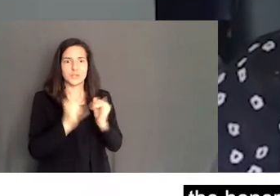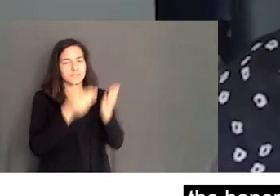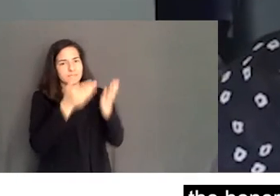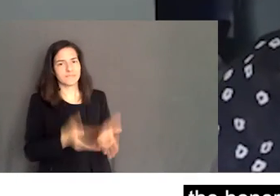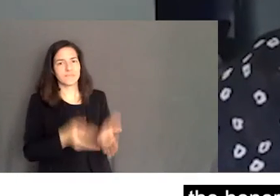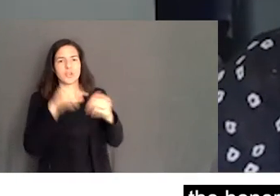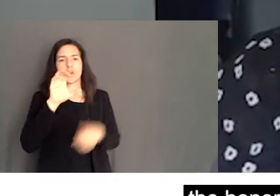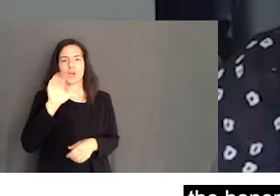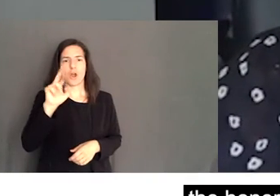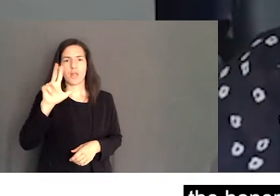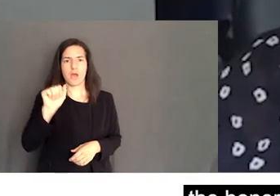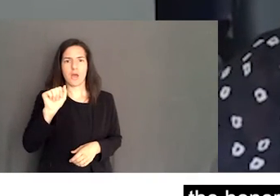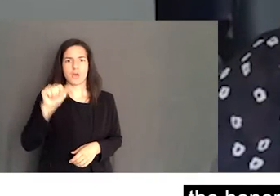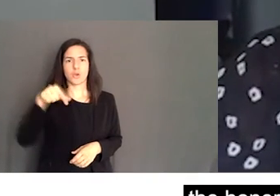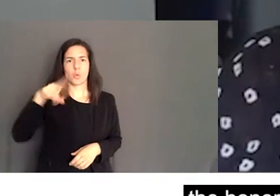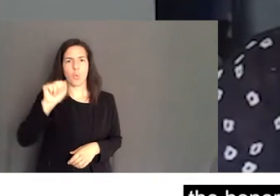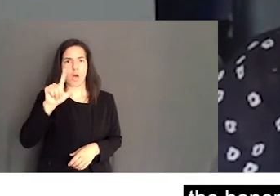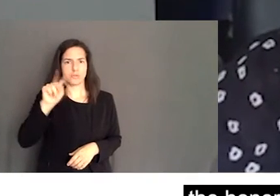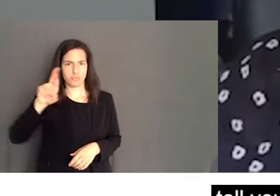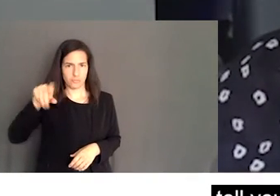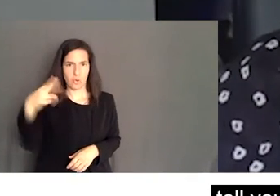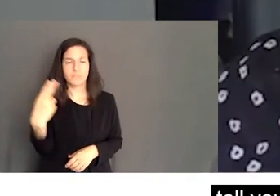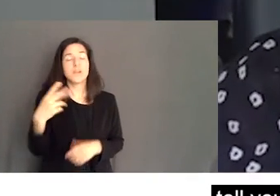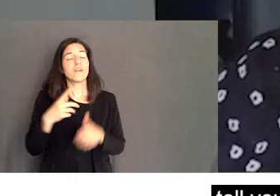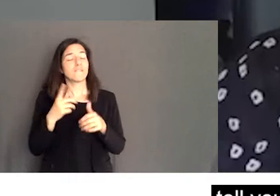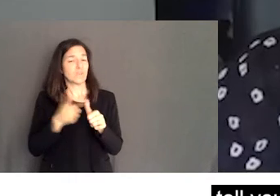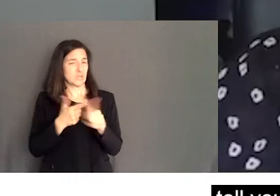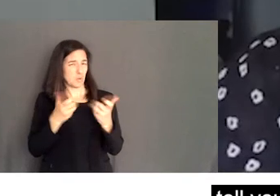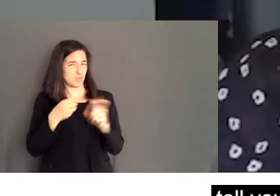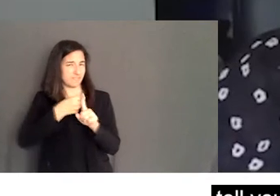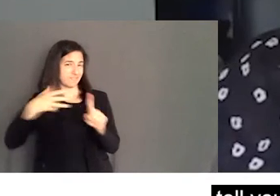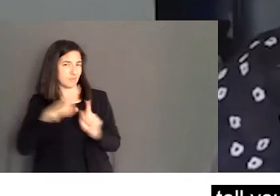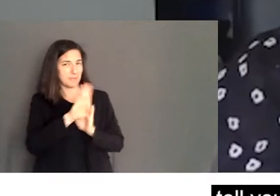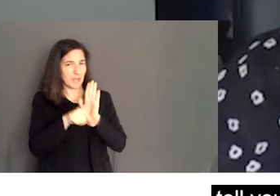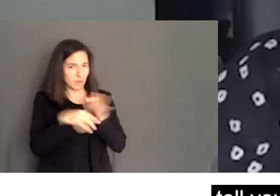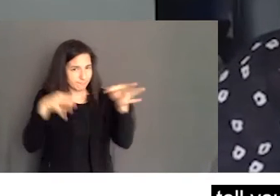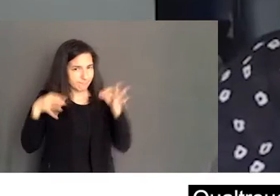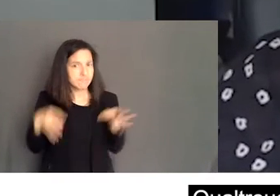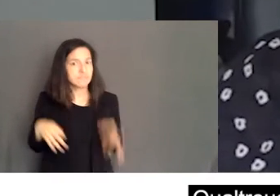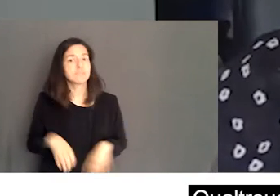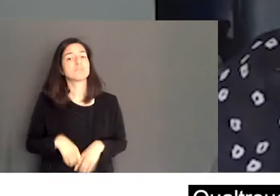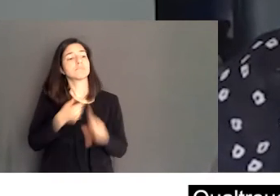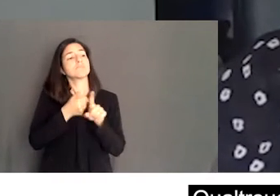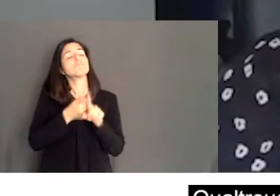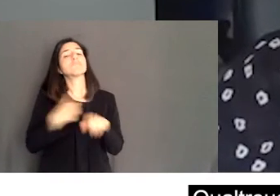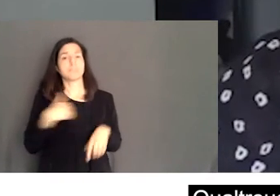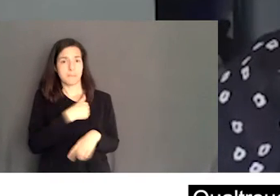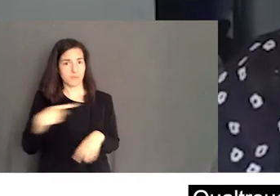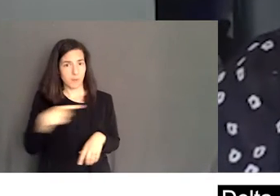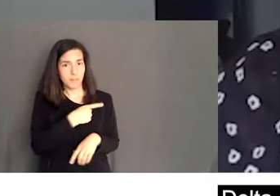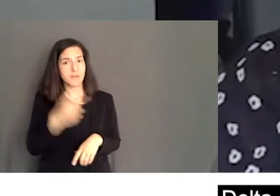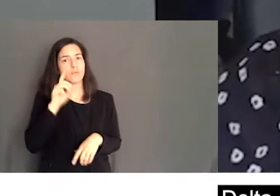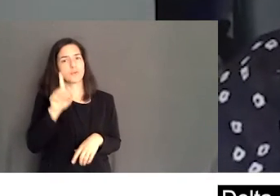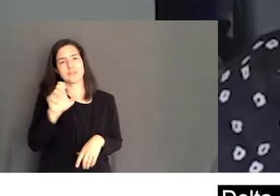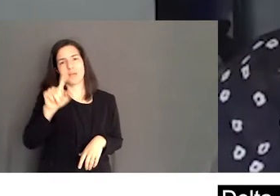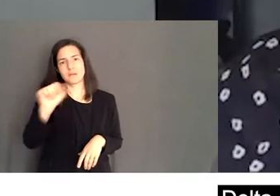the Honorable Carla Qualtrough. I would first like to tell you a little bit about Carla, because Carla Qualtrough is not only a member of Parliament for